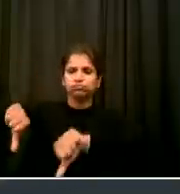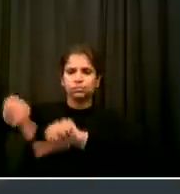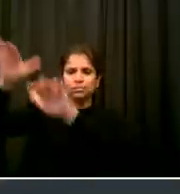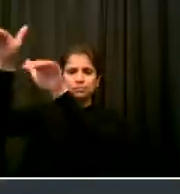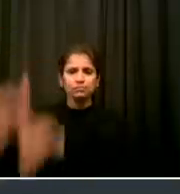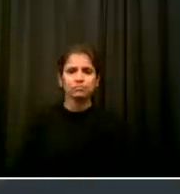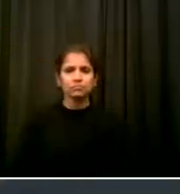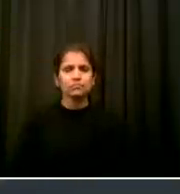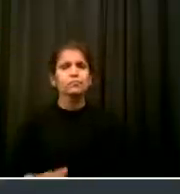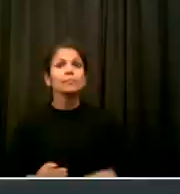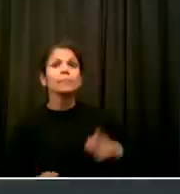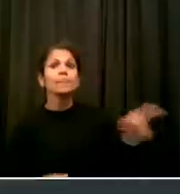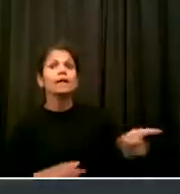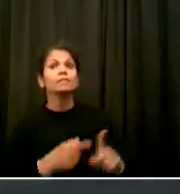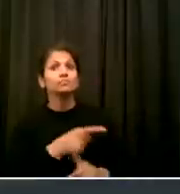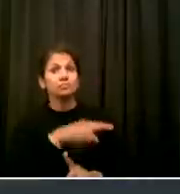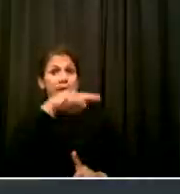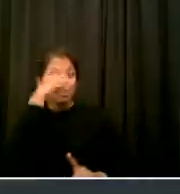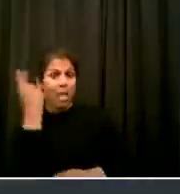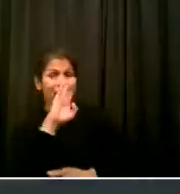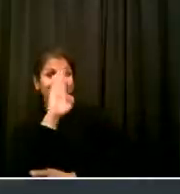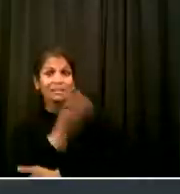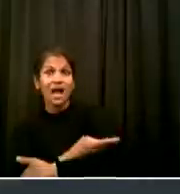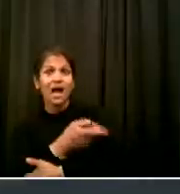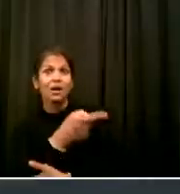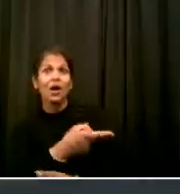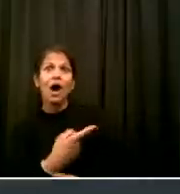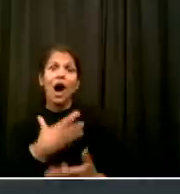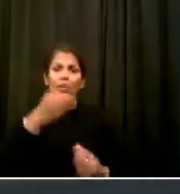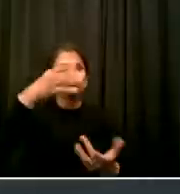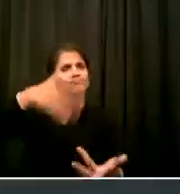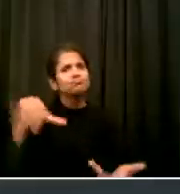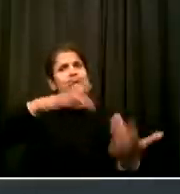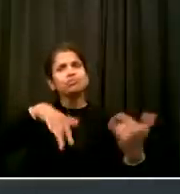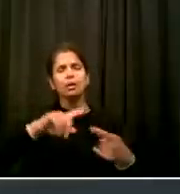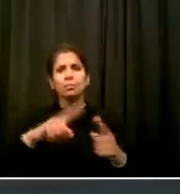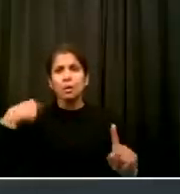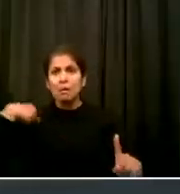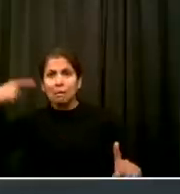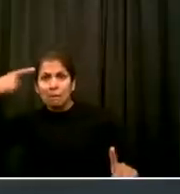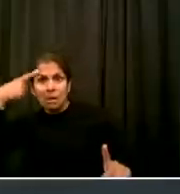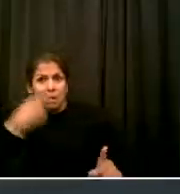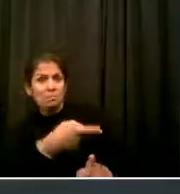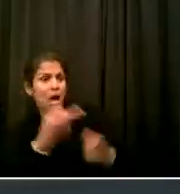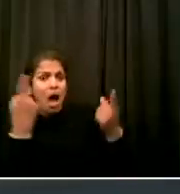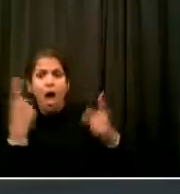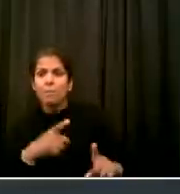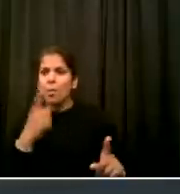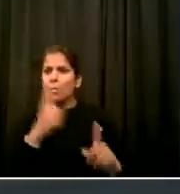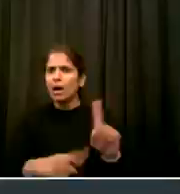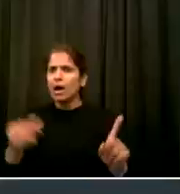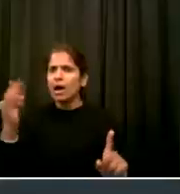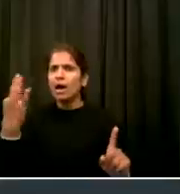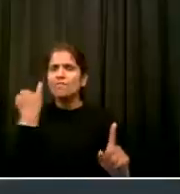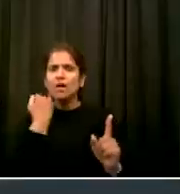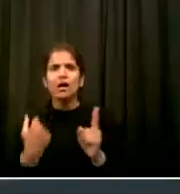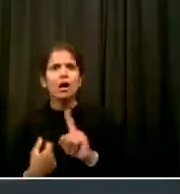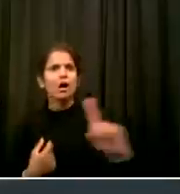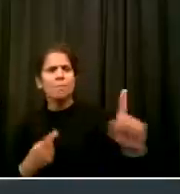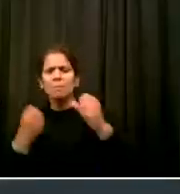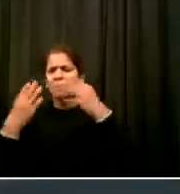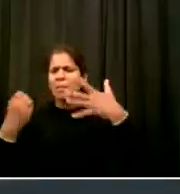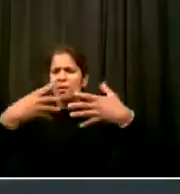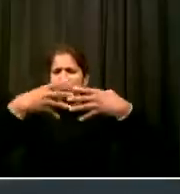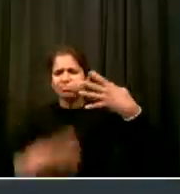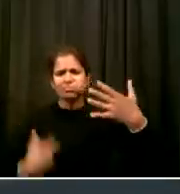Why have black and brown communities been disproportionately decimated by COVID-19? Why are our underpaid